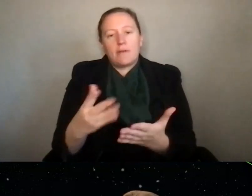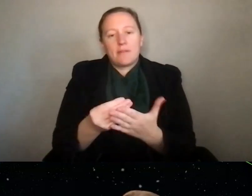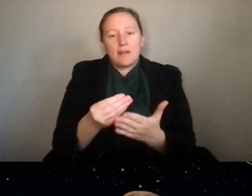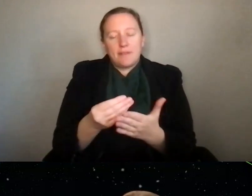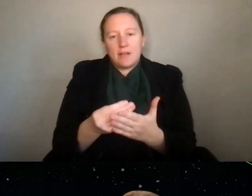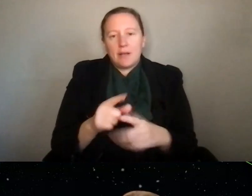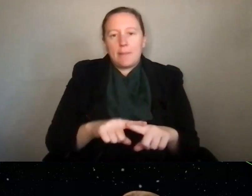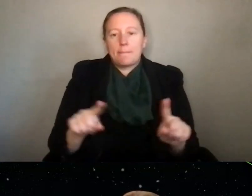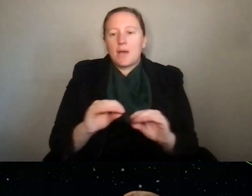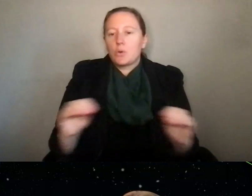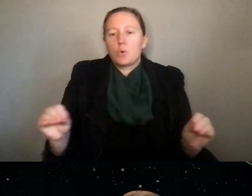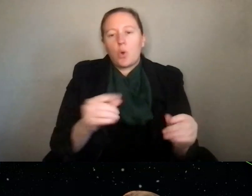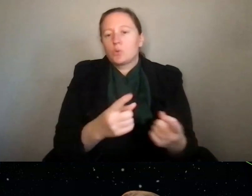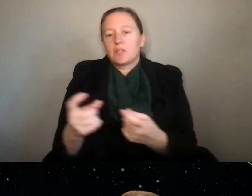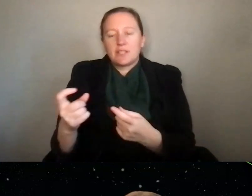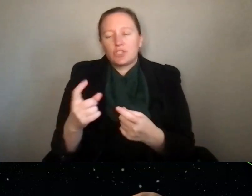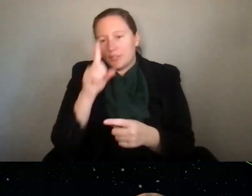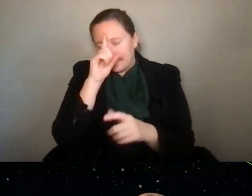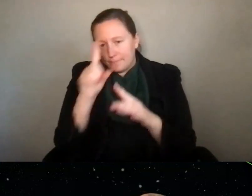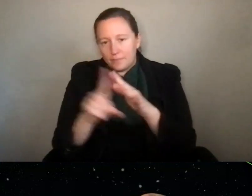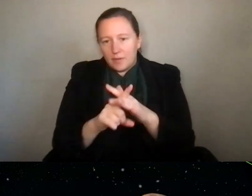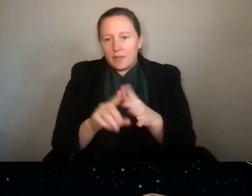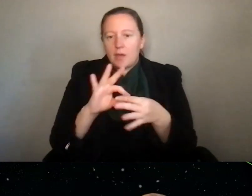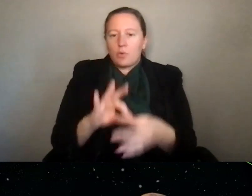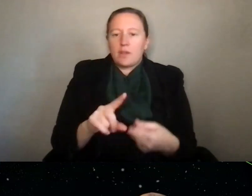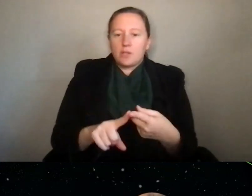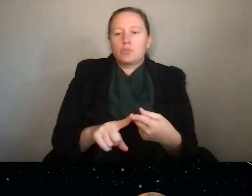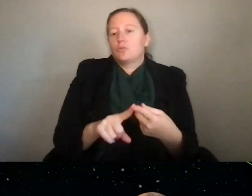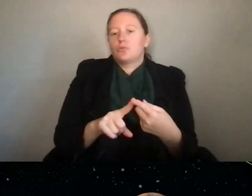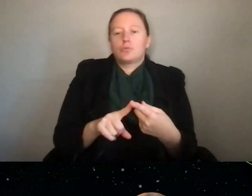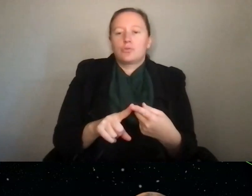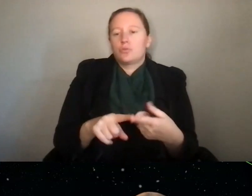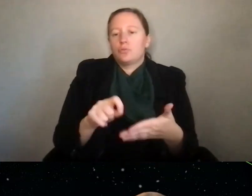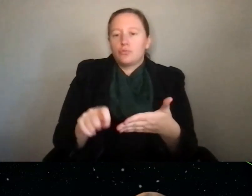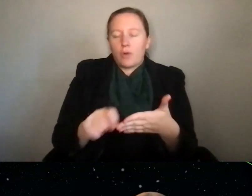solicitation comes to mind that funds choose the author's shape of books.